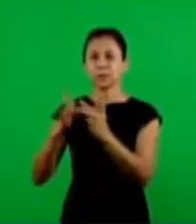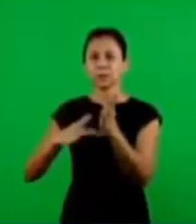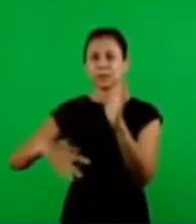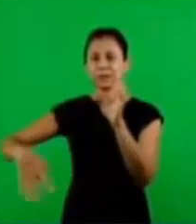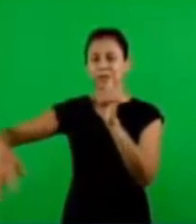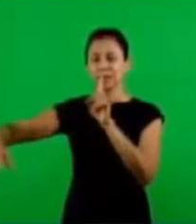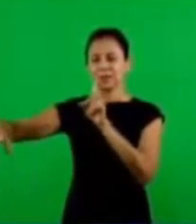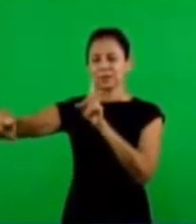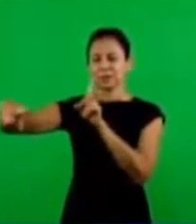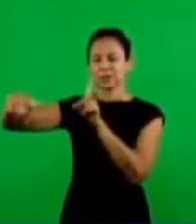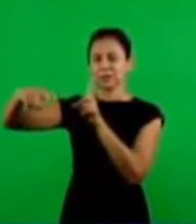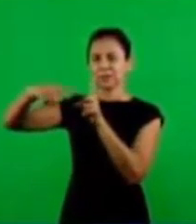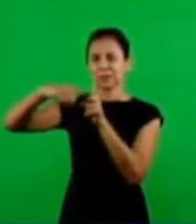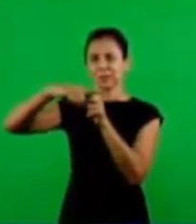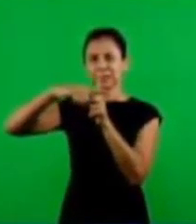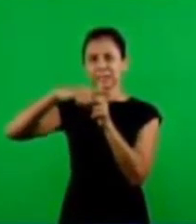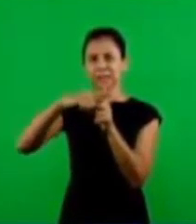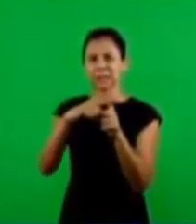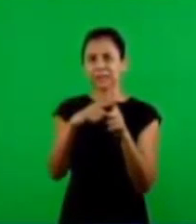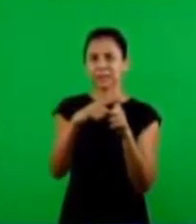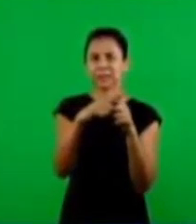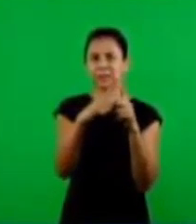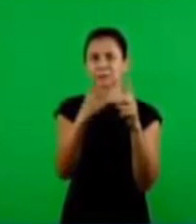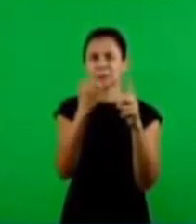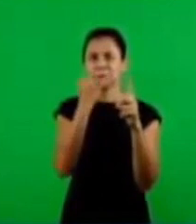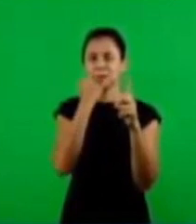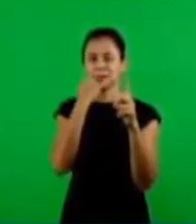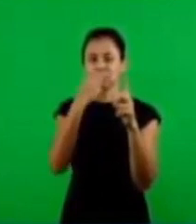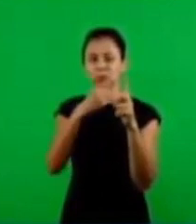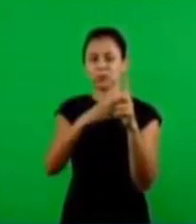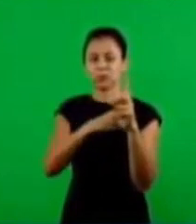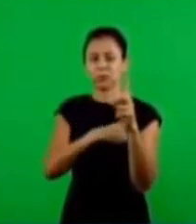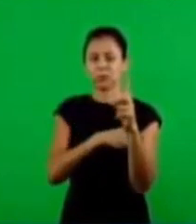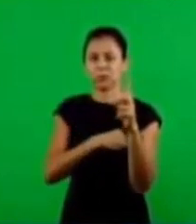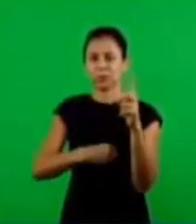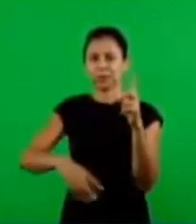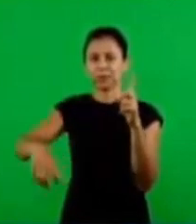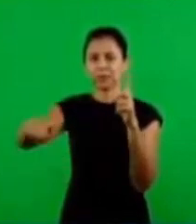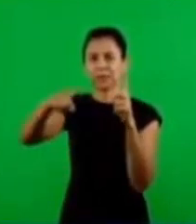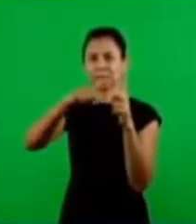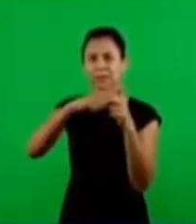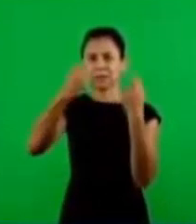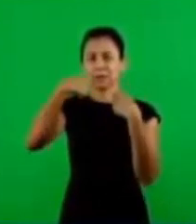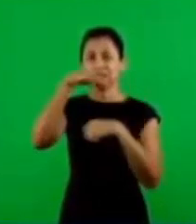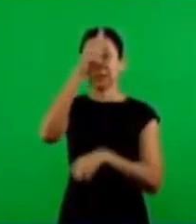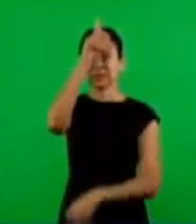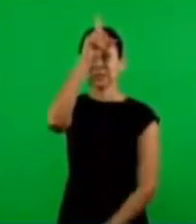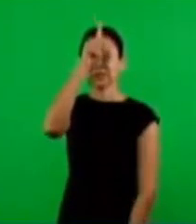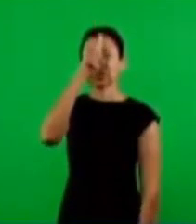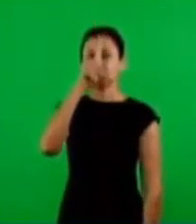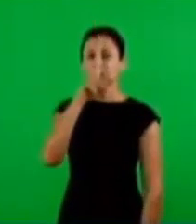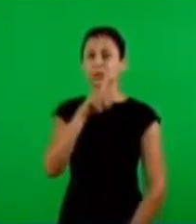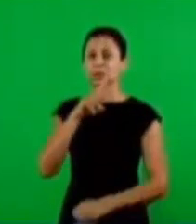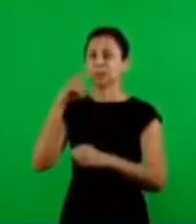carrying our sins, and removing the obstacles for our direct fellowship with God.